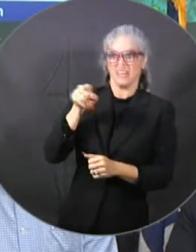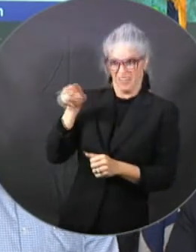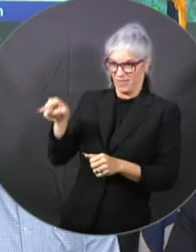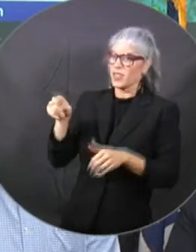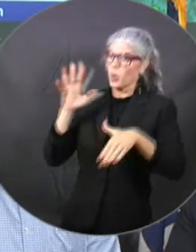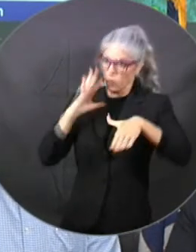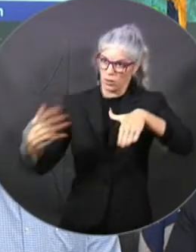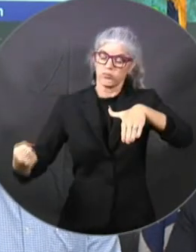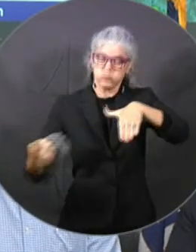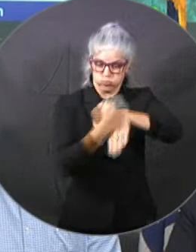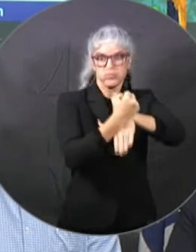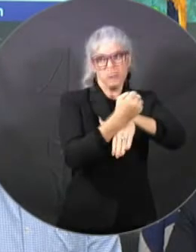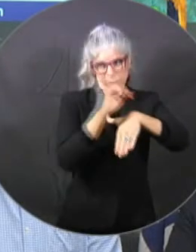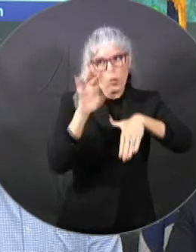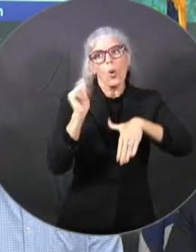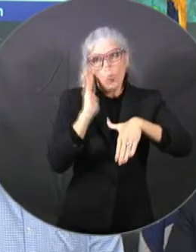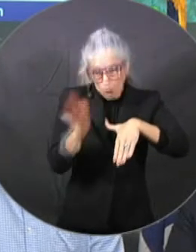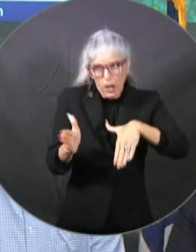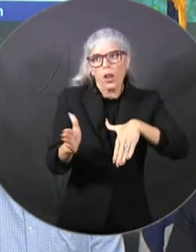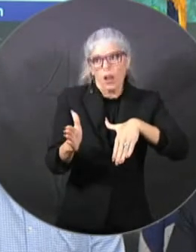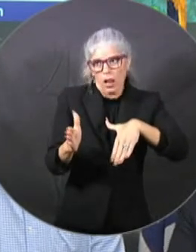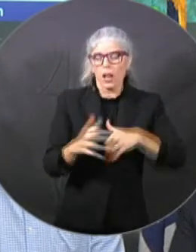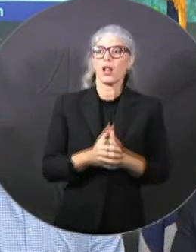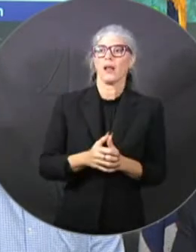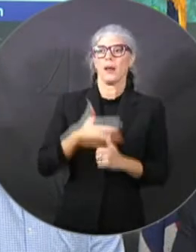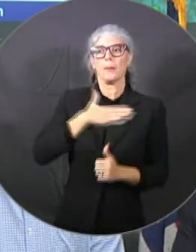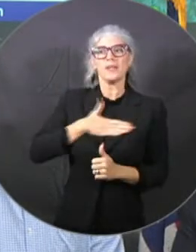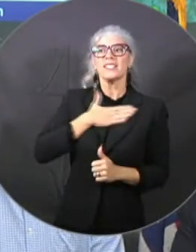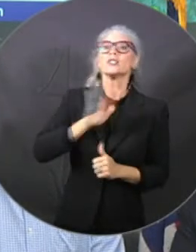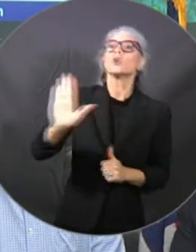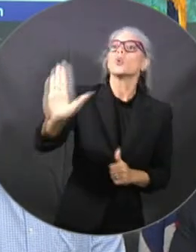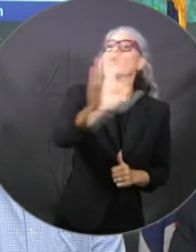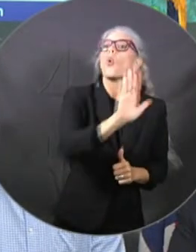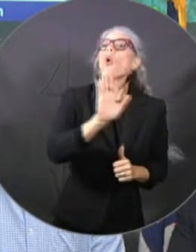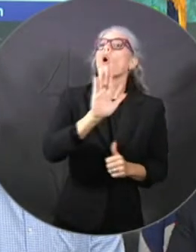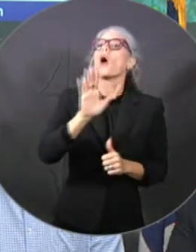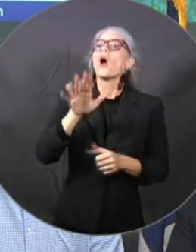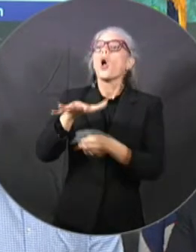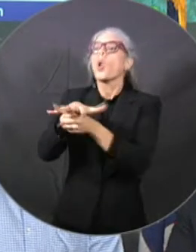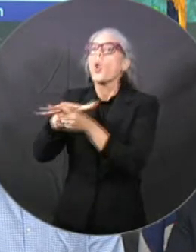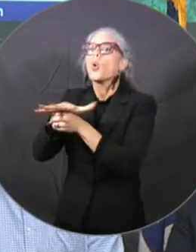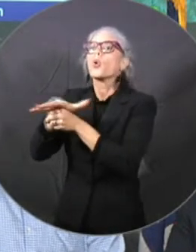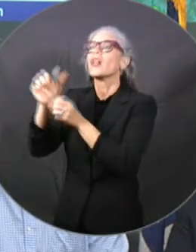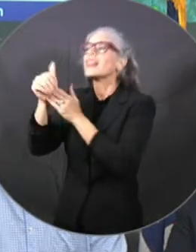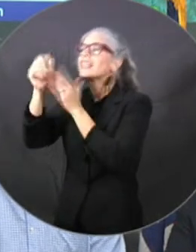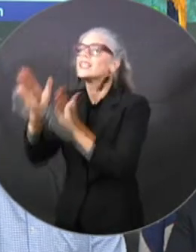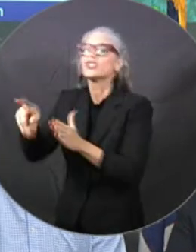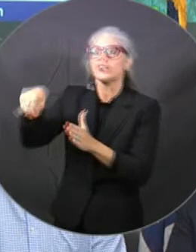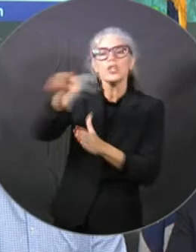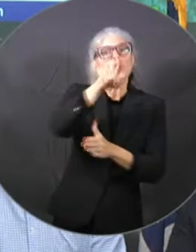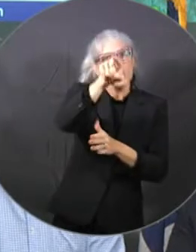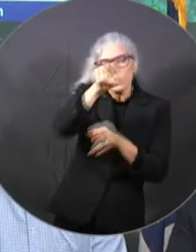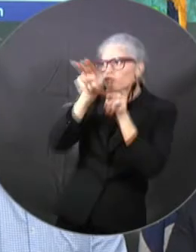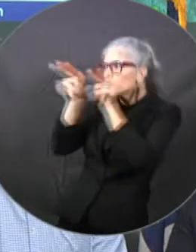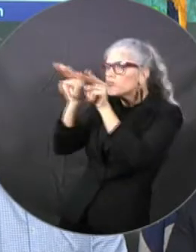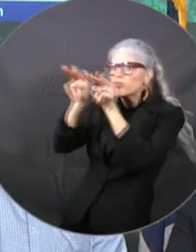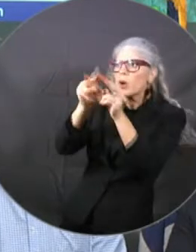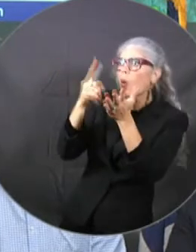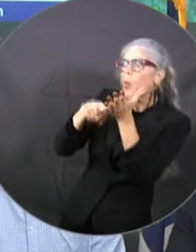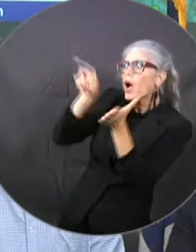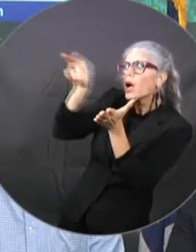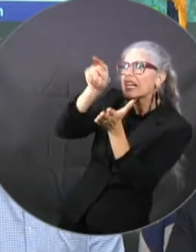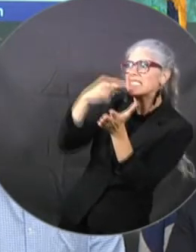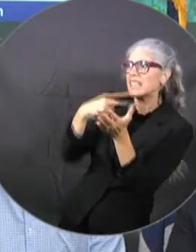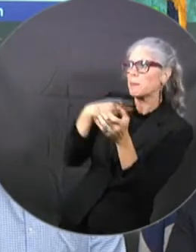your the directives from your local officials. Please make the appropriate accommodations and take the appropriate precautions.